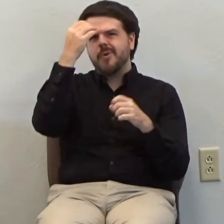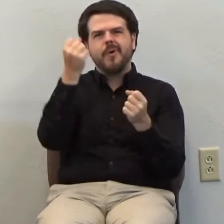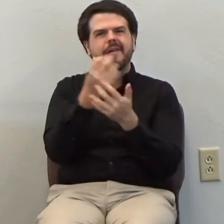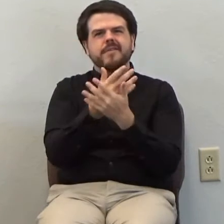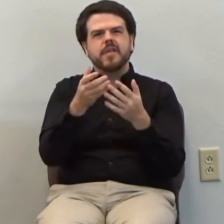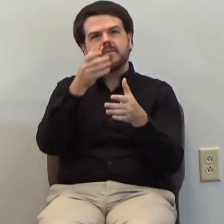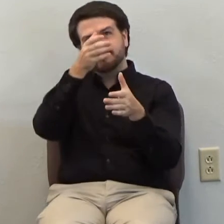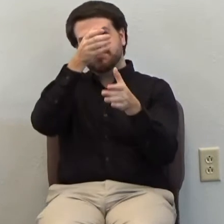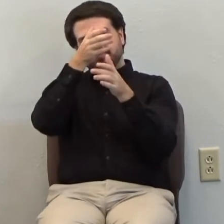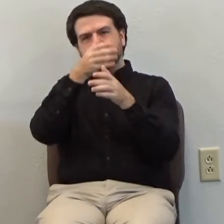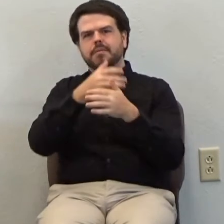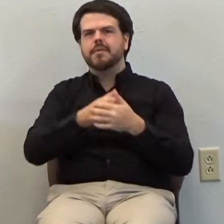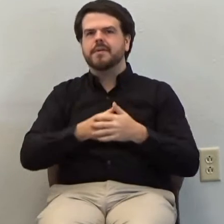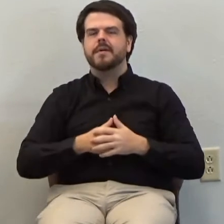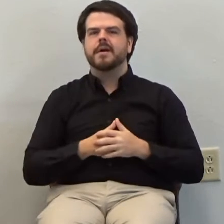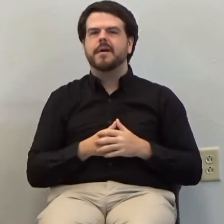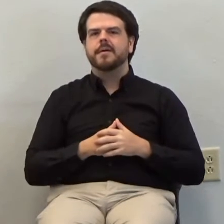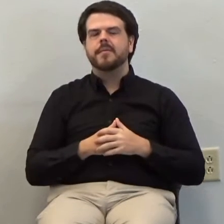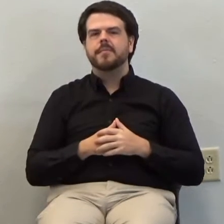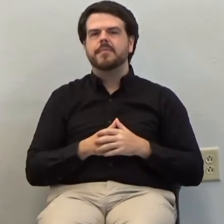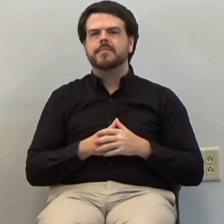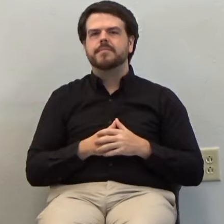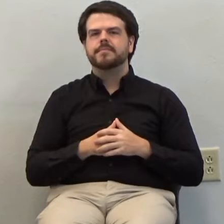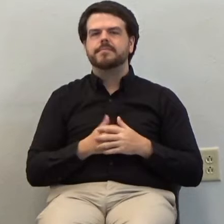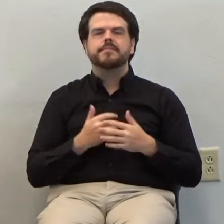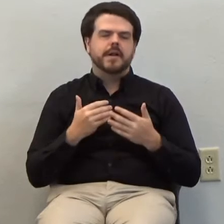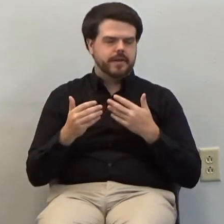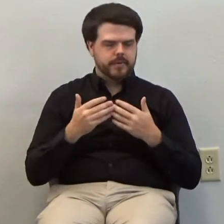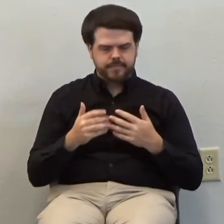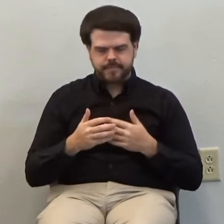And maybe that's what he's like, you know. Anyway,